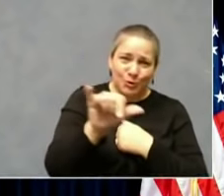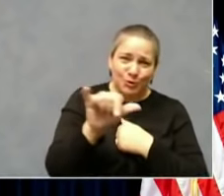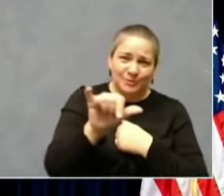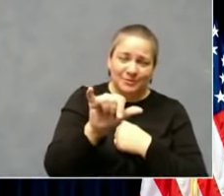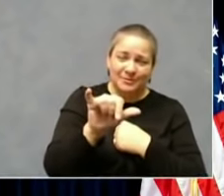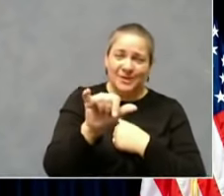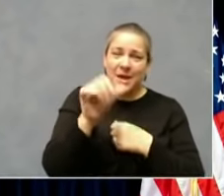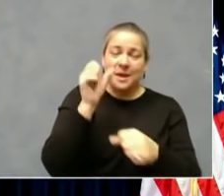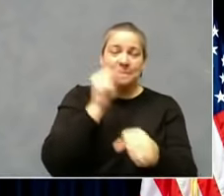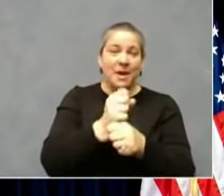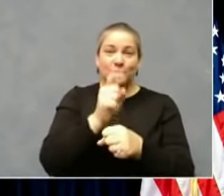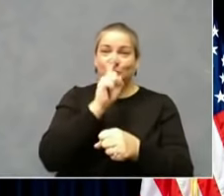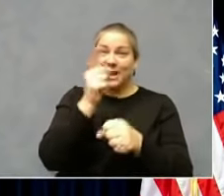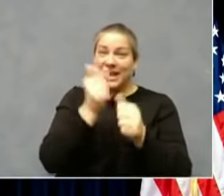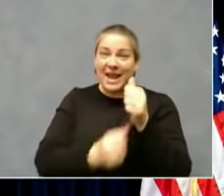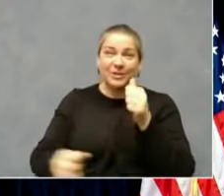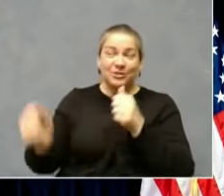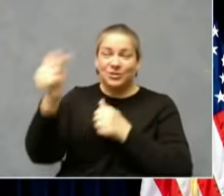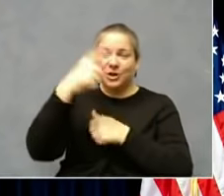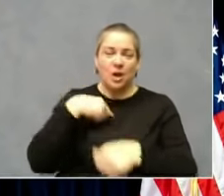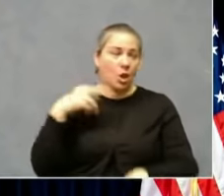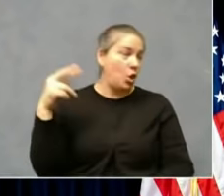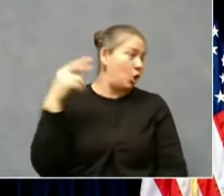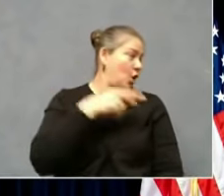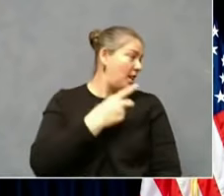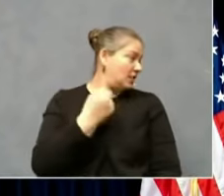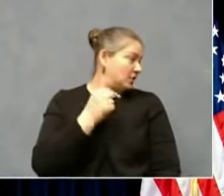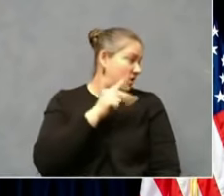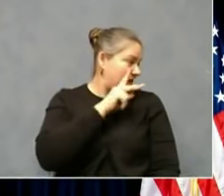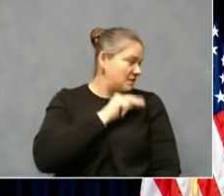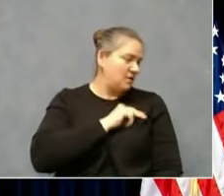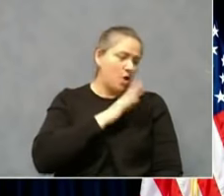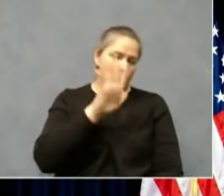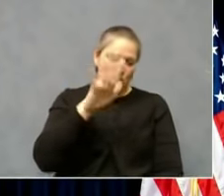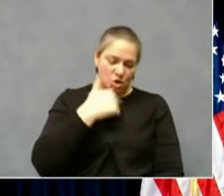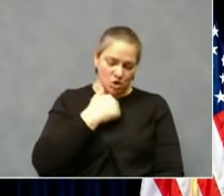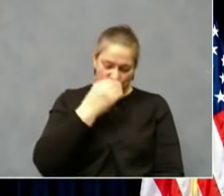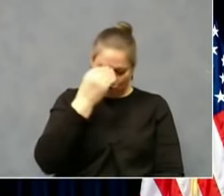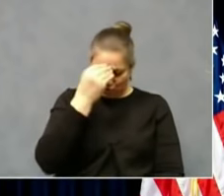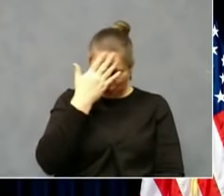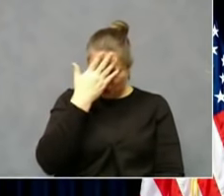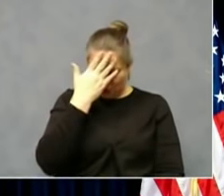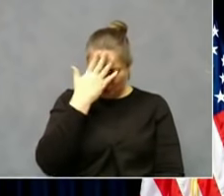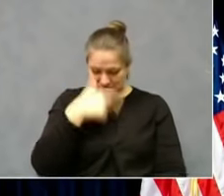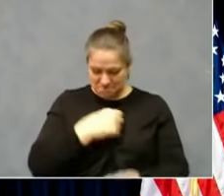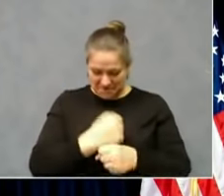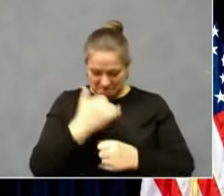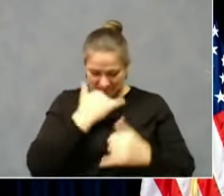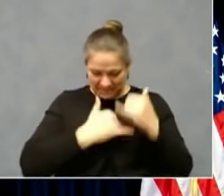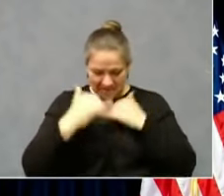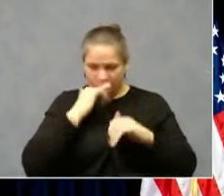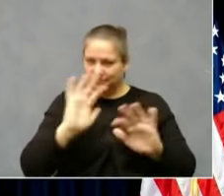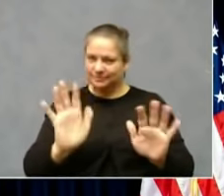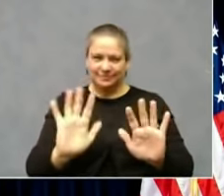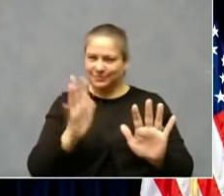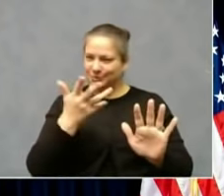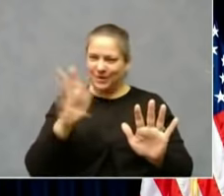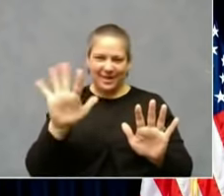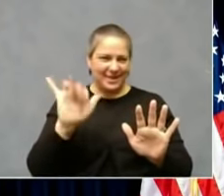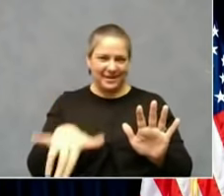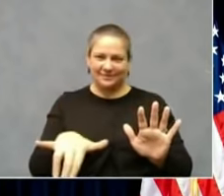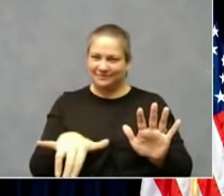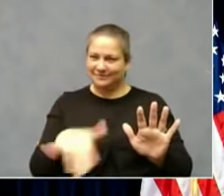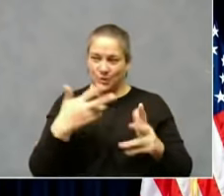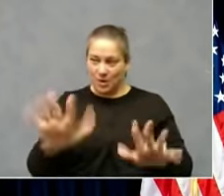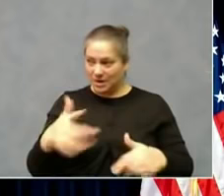on Thanksgiving this year, realize we made mistakes and it be marred in our mind and with our family. Who's with